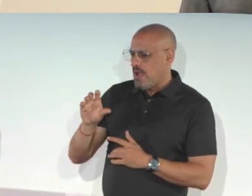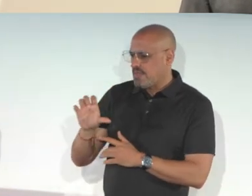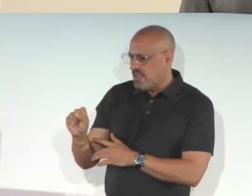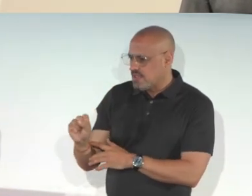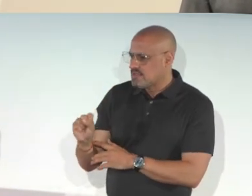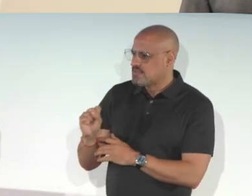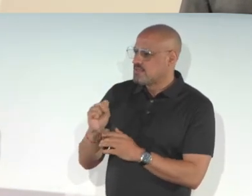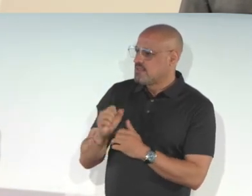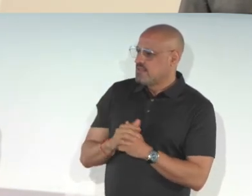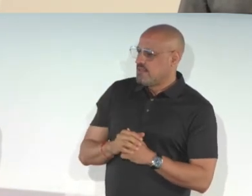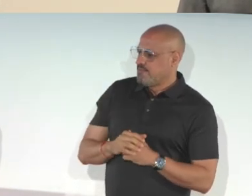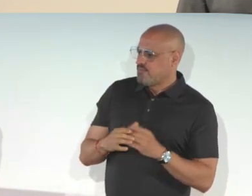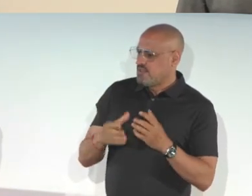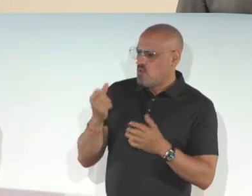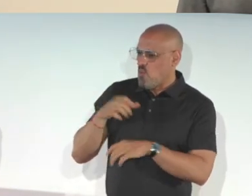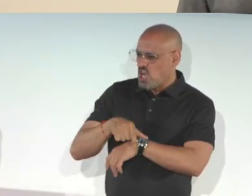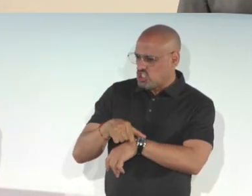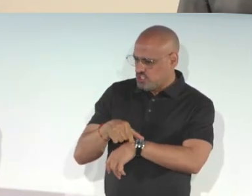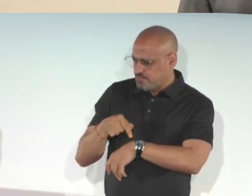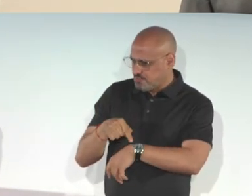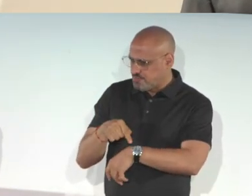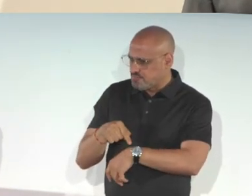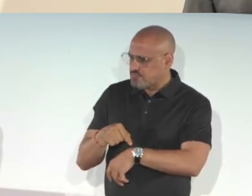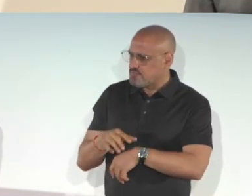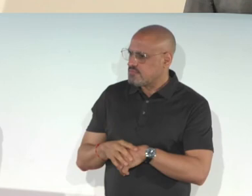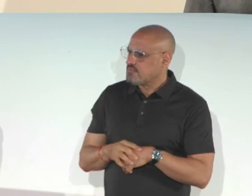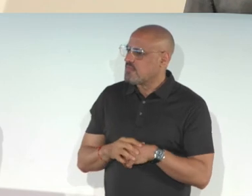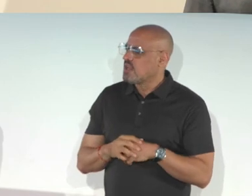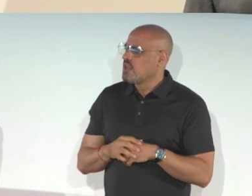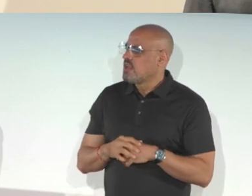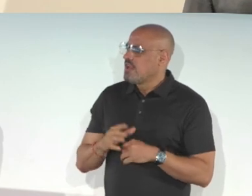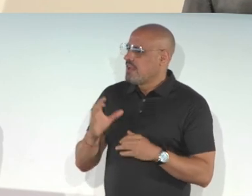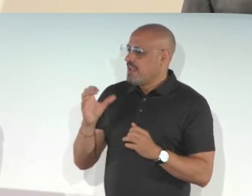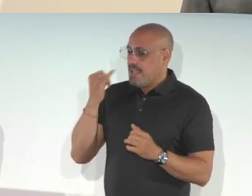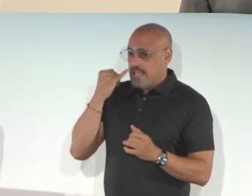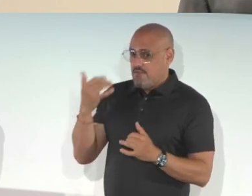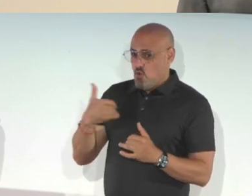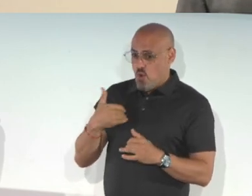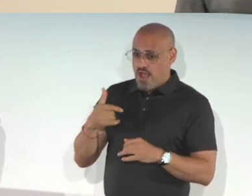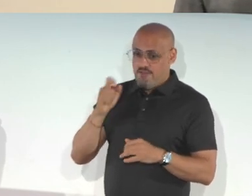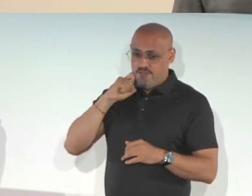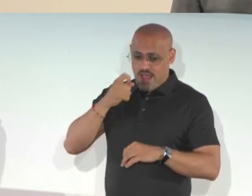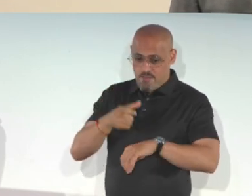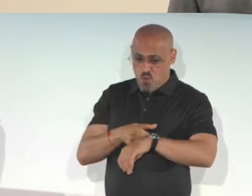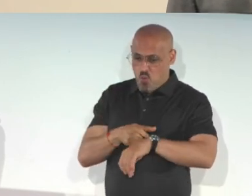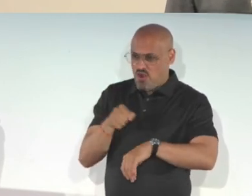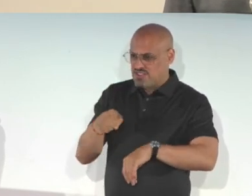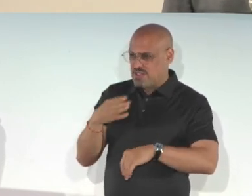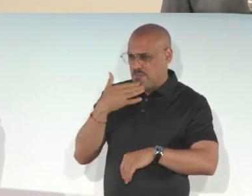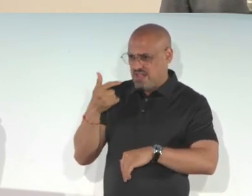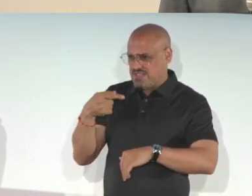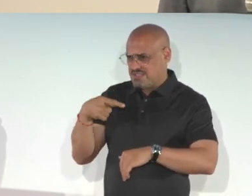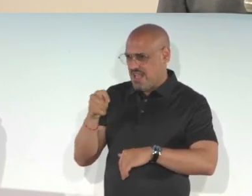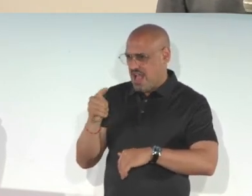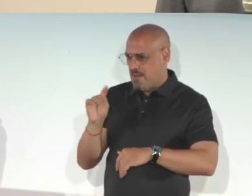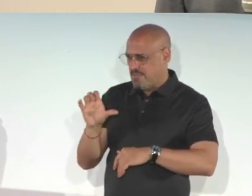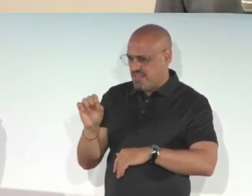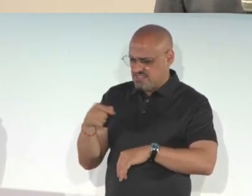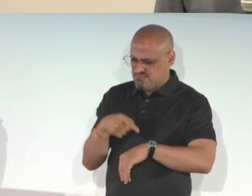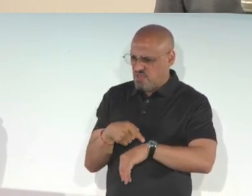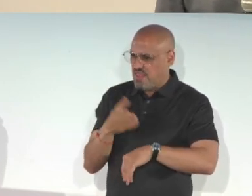It was just a thought that occurred to me as as you mentioned the Apple Watch haptics is Apple didn't mention this during the Vision Pro